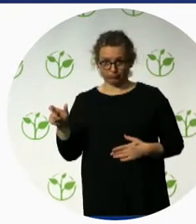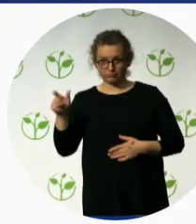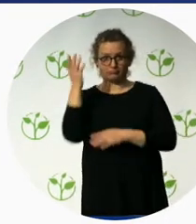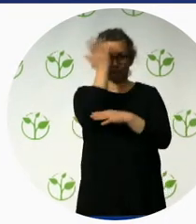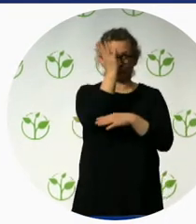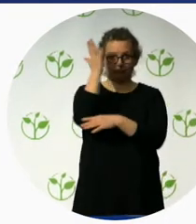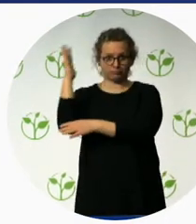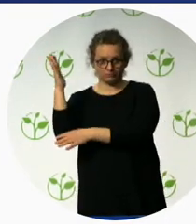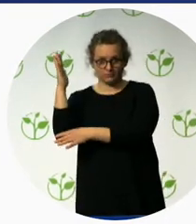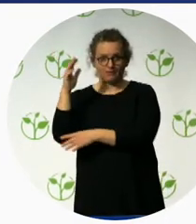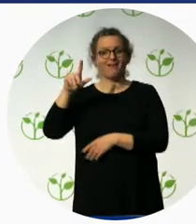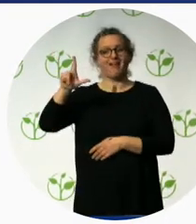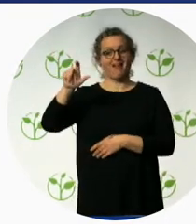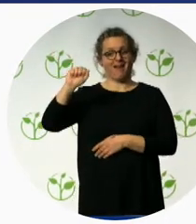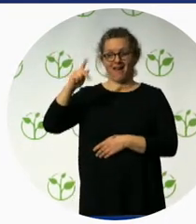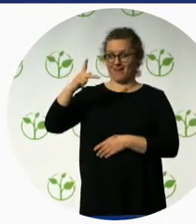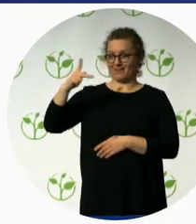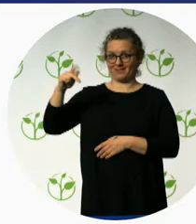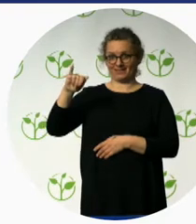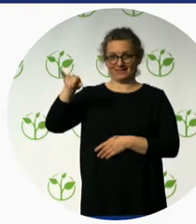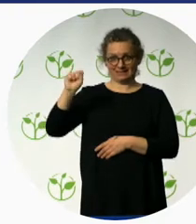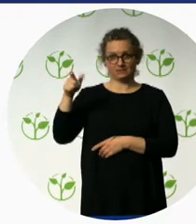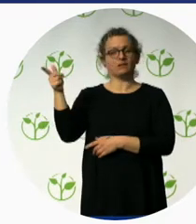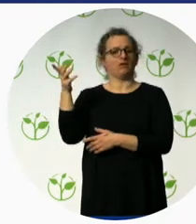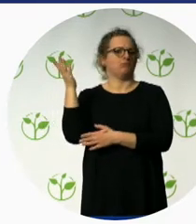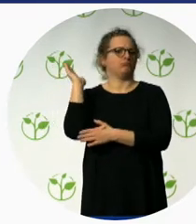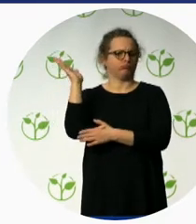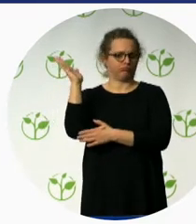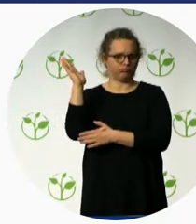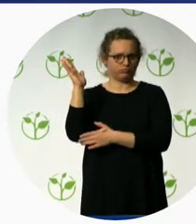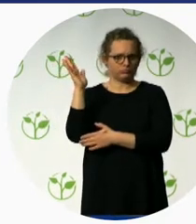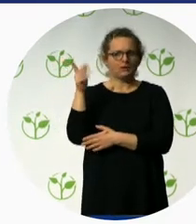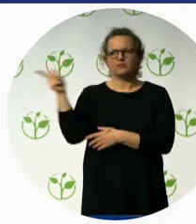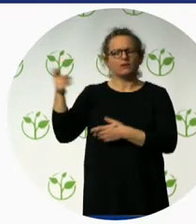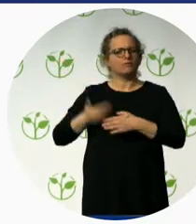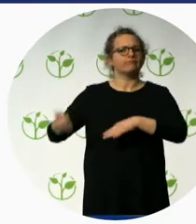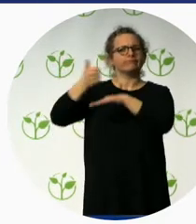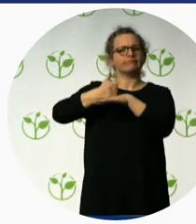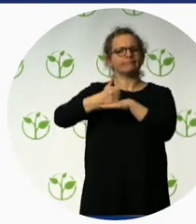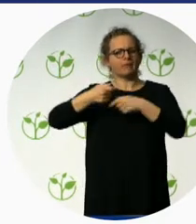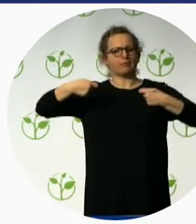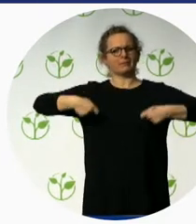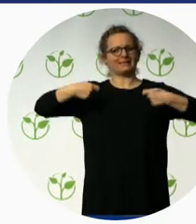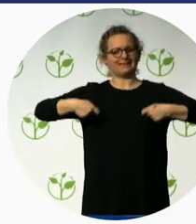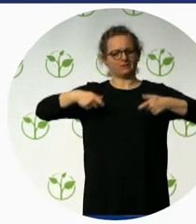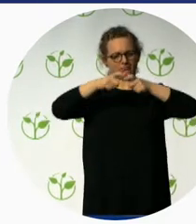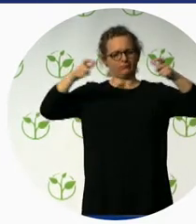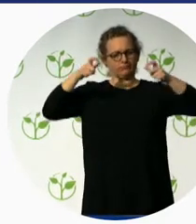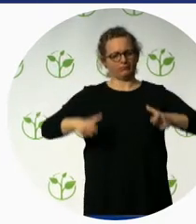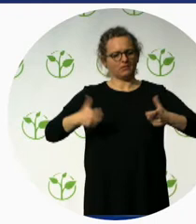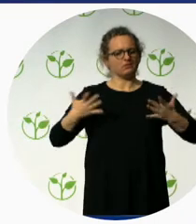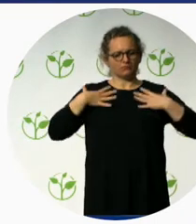Lebanese Physical Handicapped Union, and she's been active with this organization since 1986. Unbelievable. But